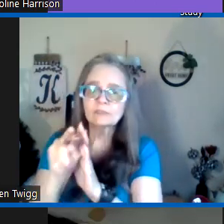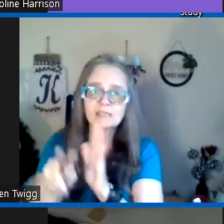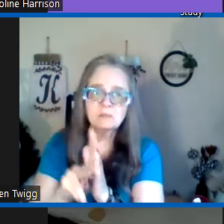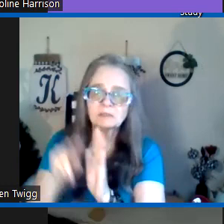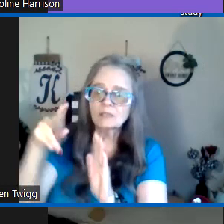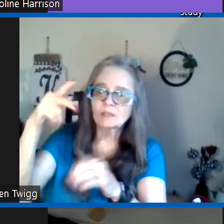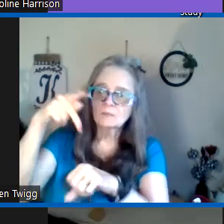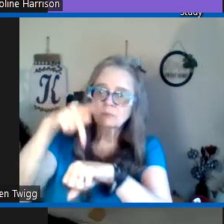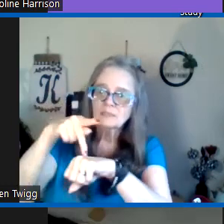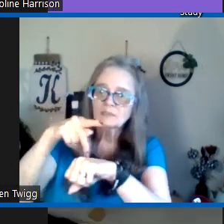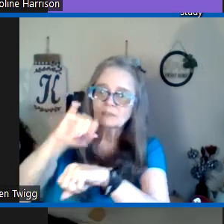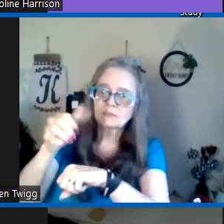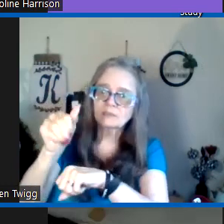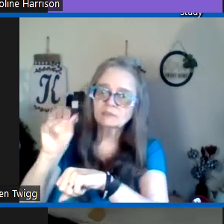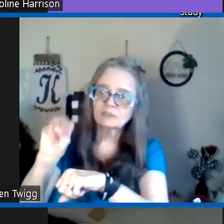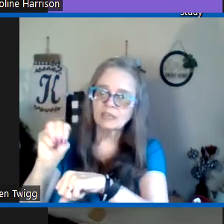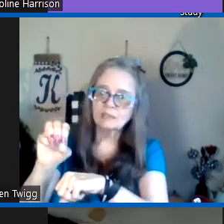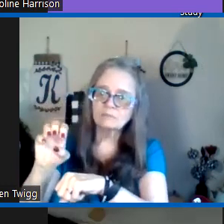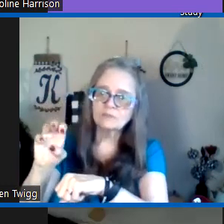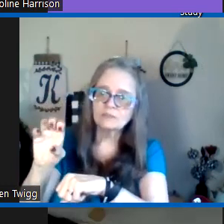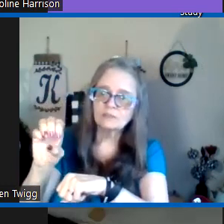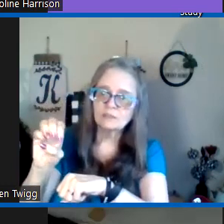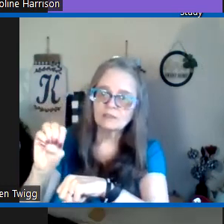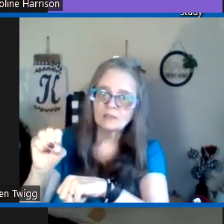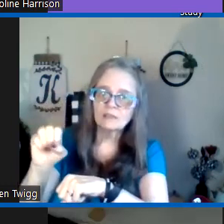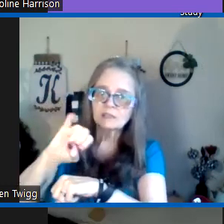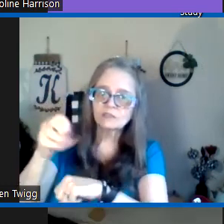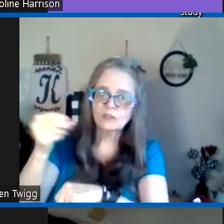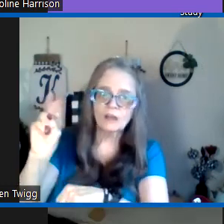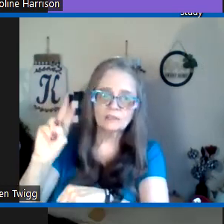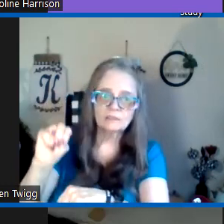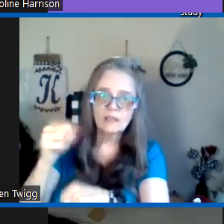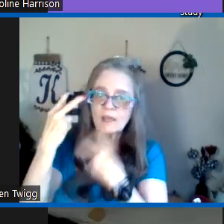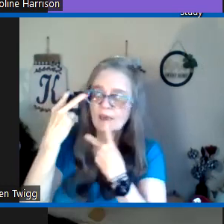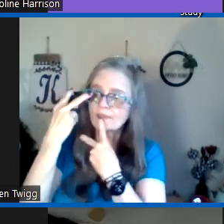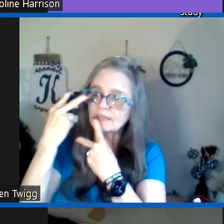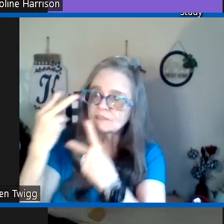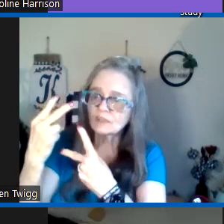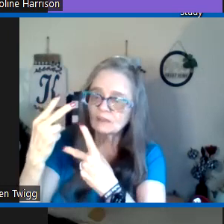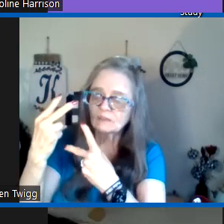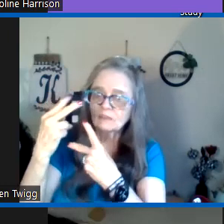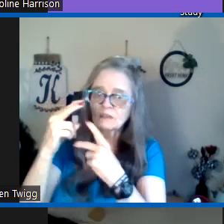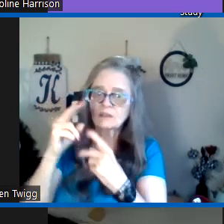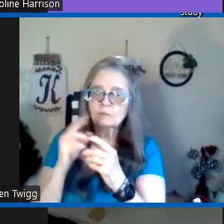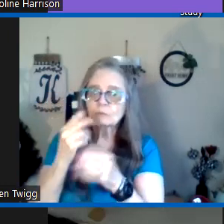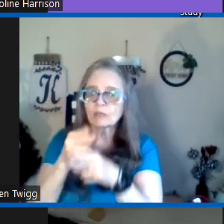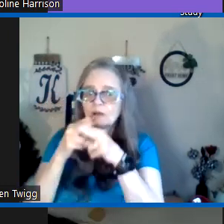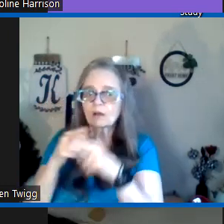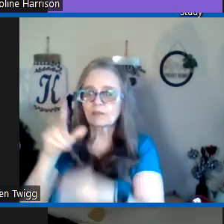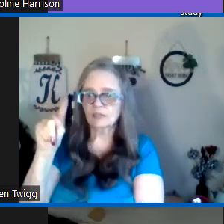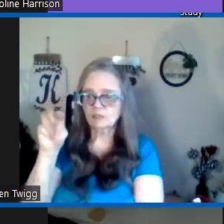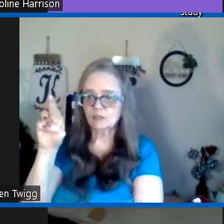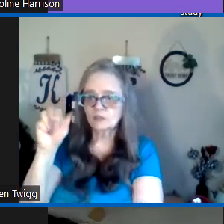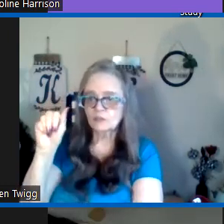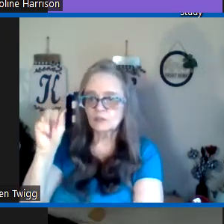in the New Testament Peter James and John they saw what we